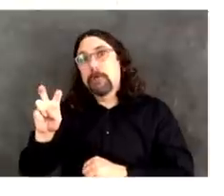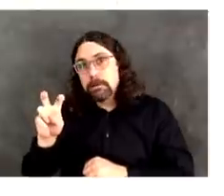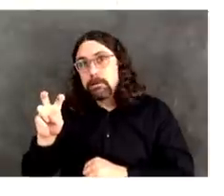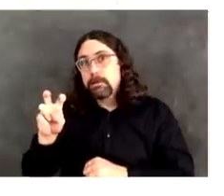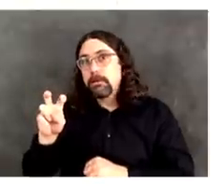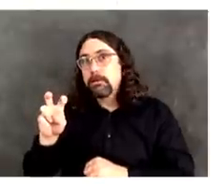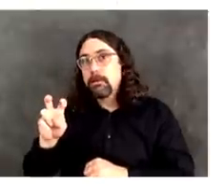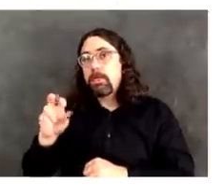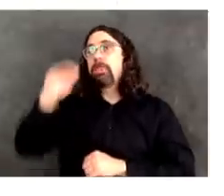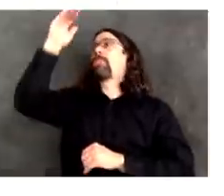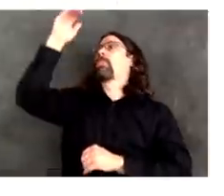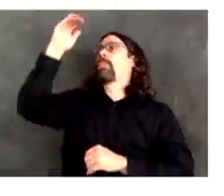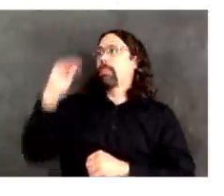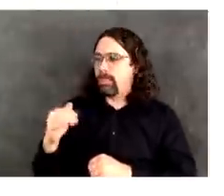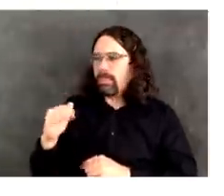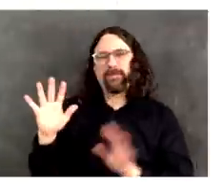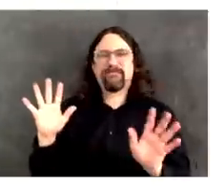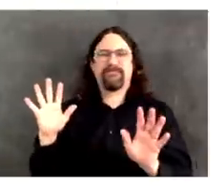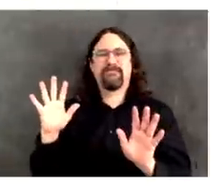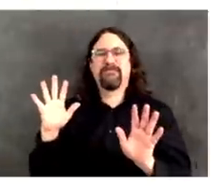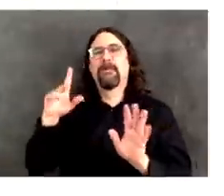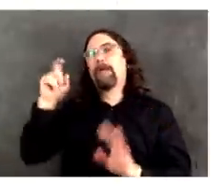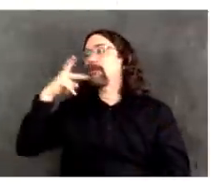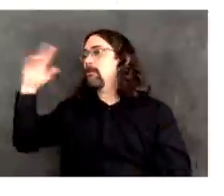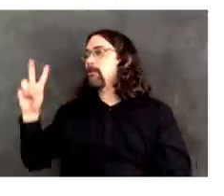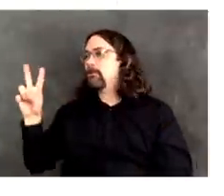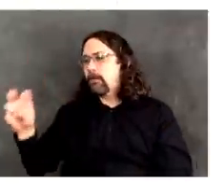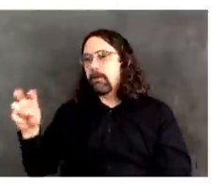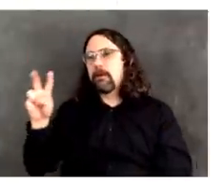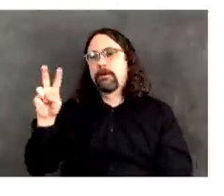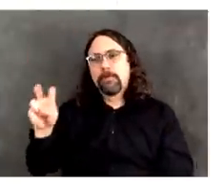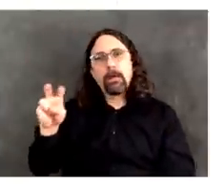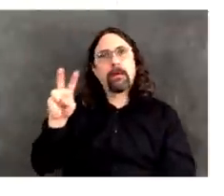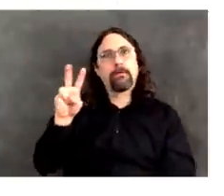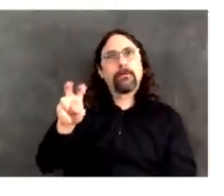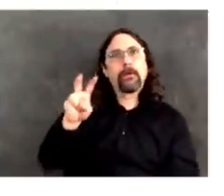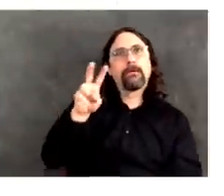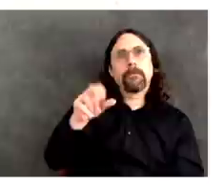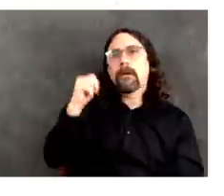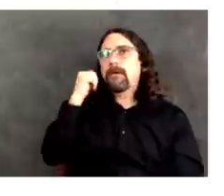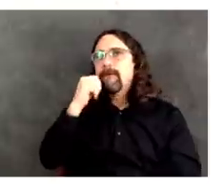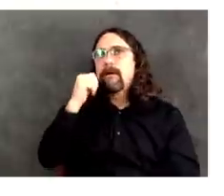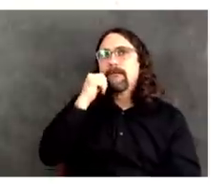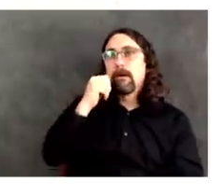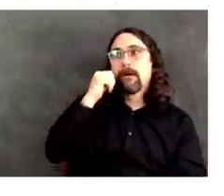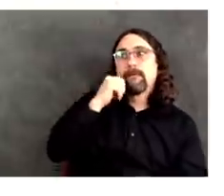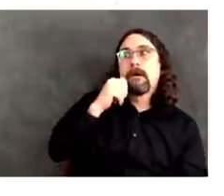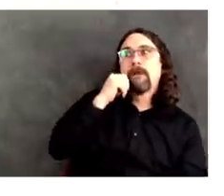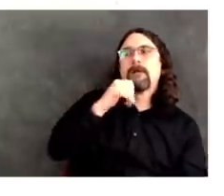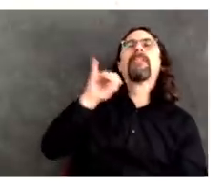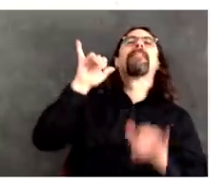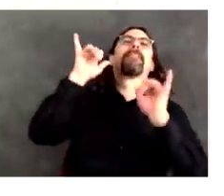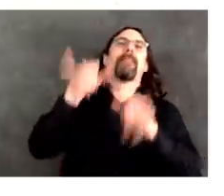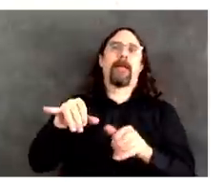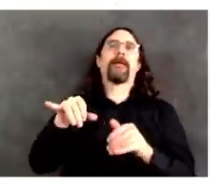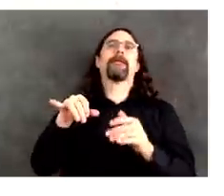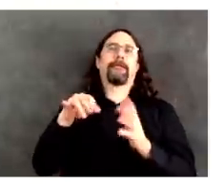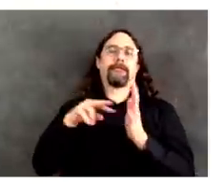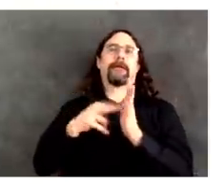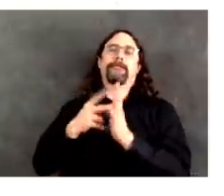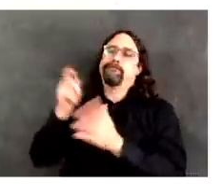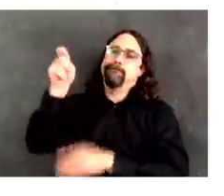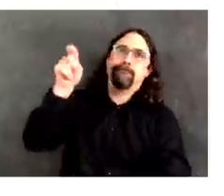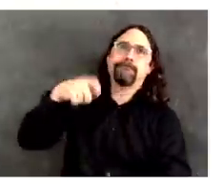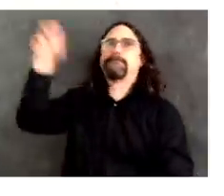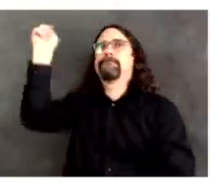several days, likely anywhere between 10 to 14 plus or minus, that we would have to track that number and ensure that